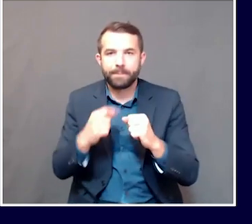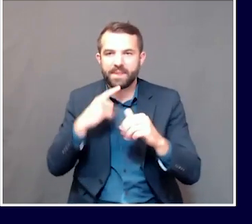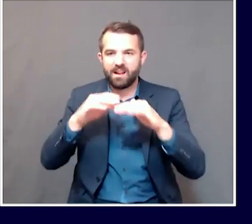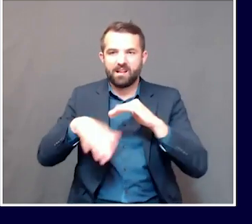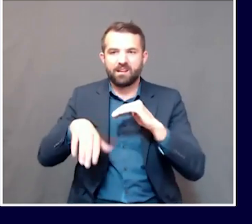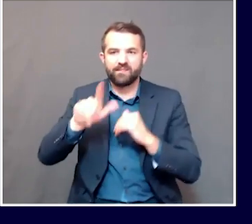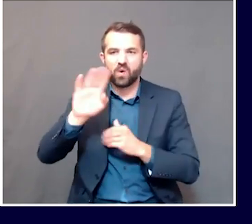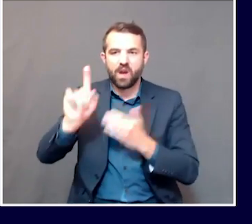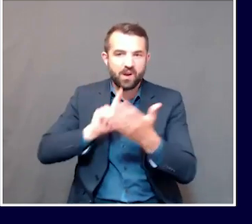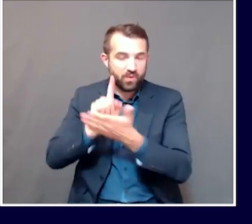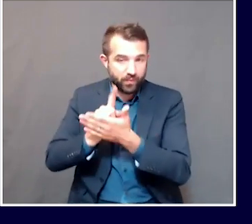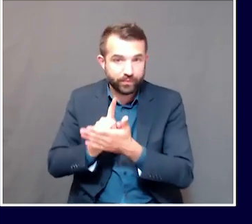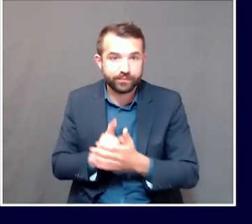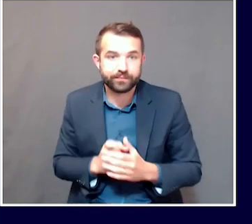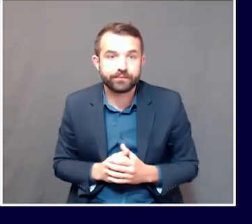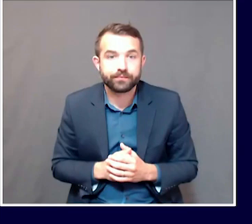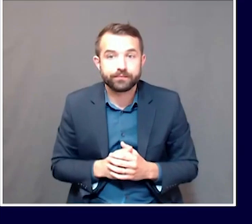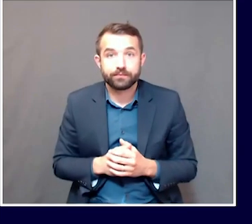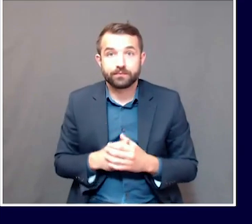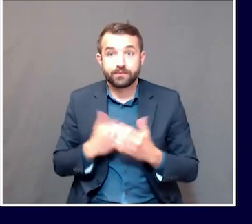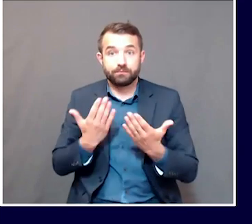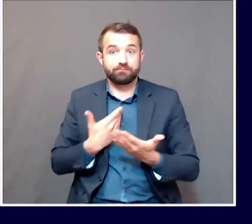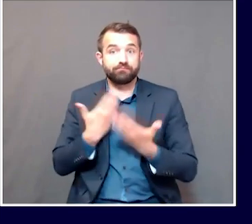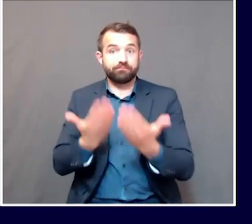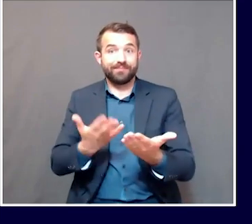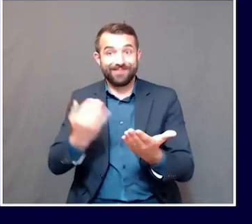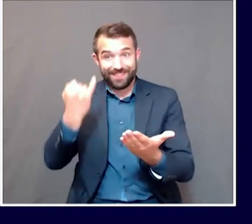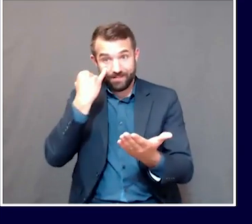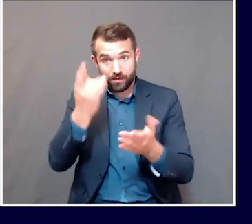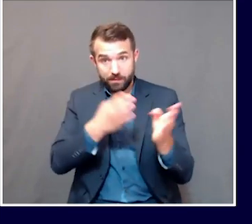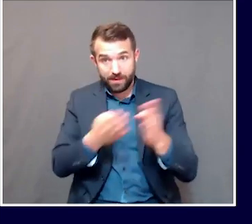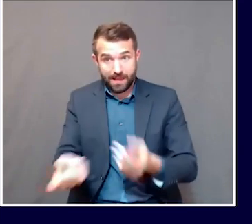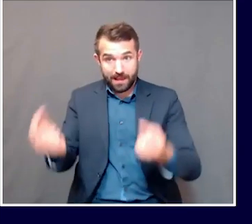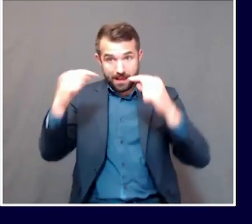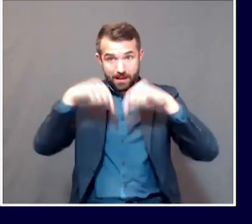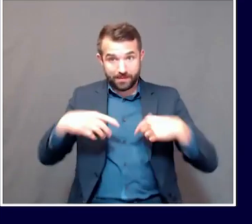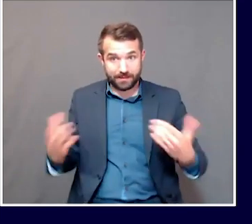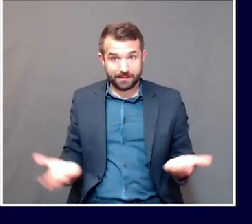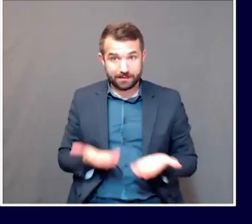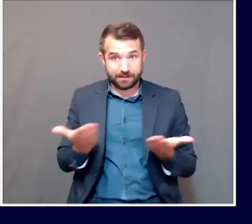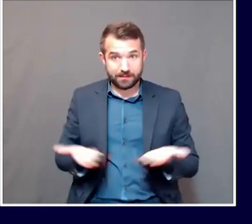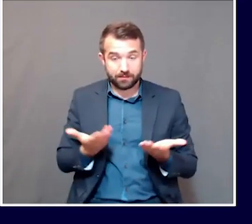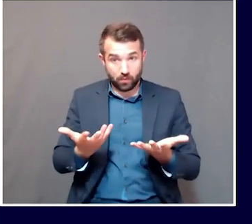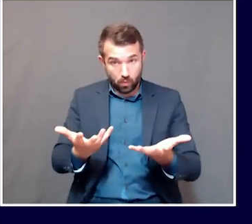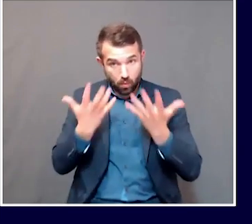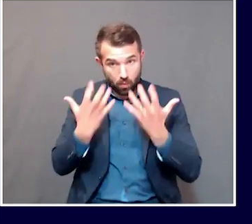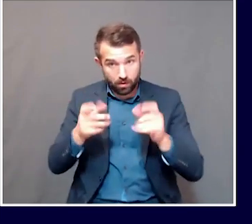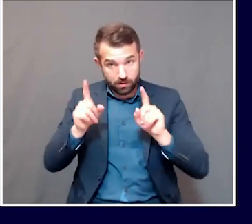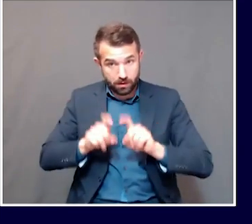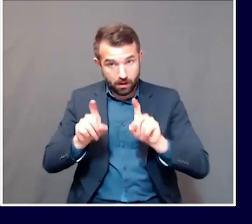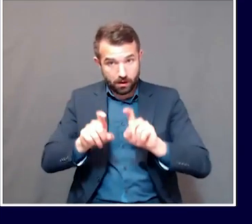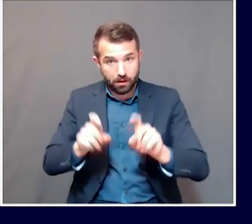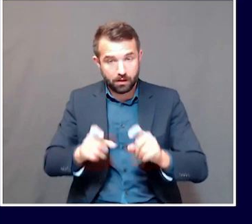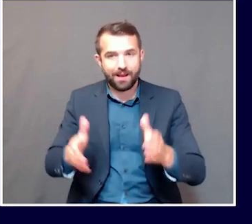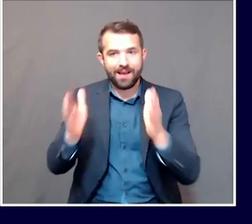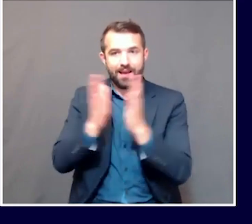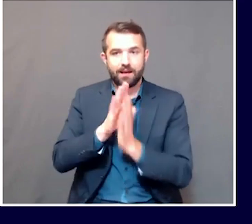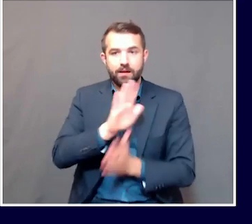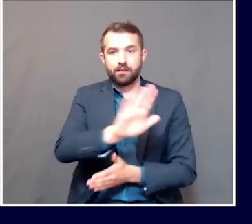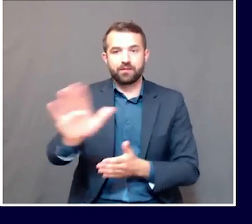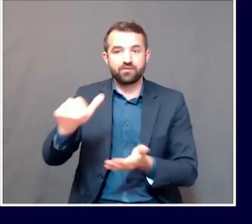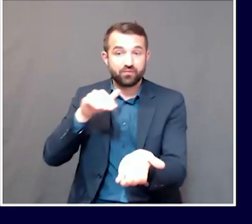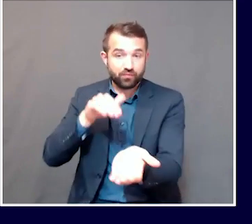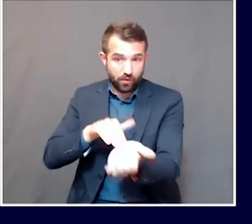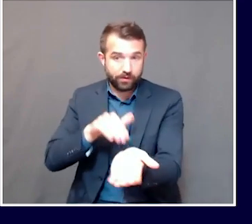We recommend that anyone who's planning on coming to Maine and looking to get that test check with the provider who's offering the